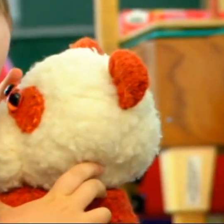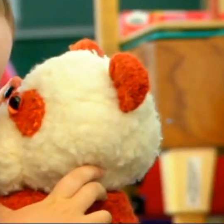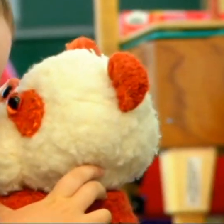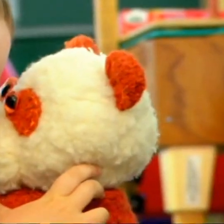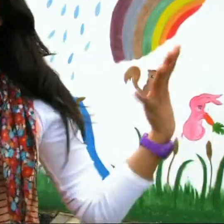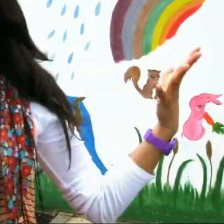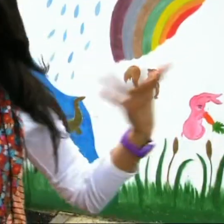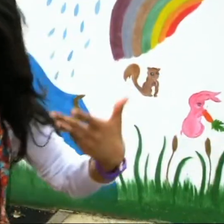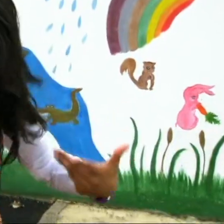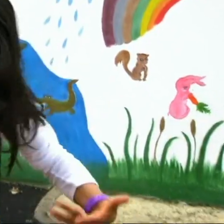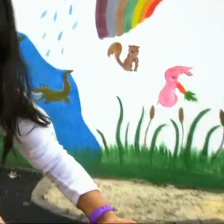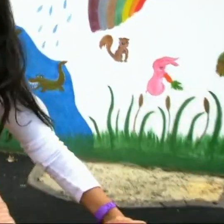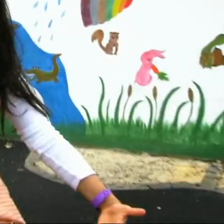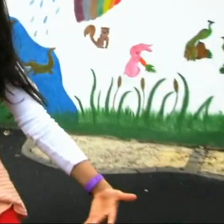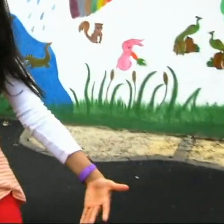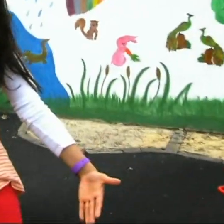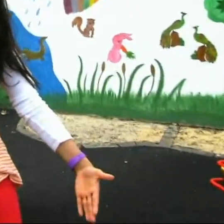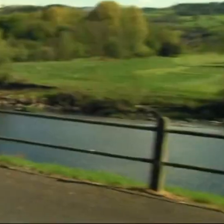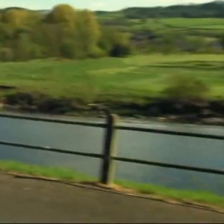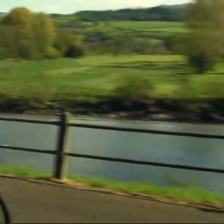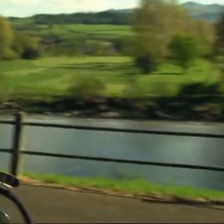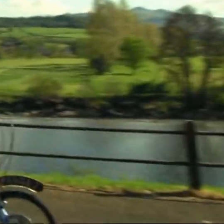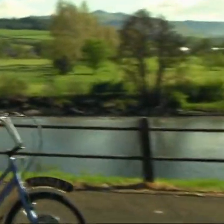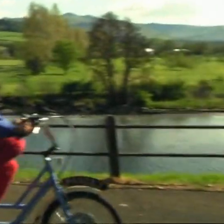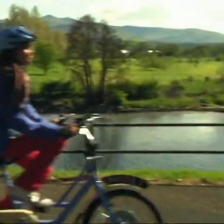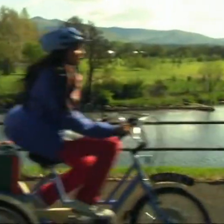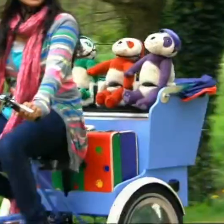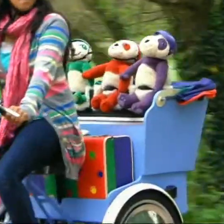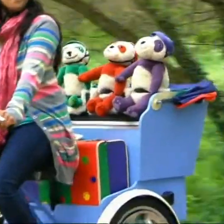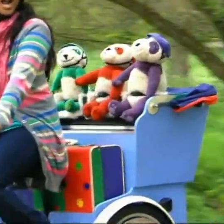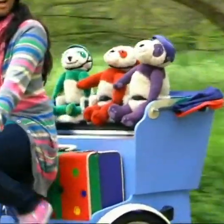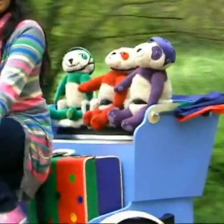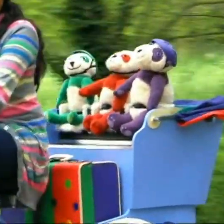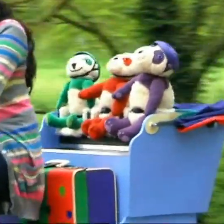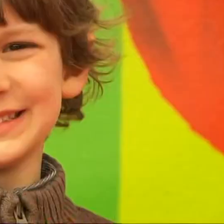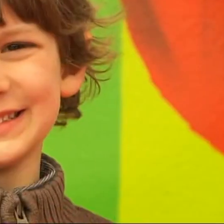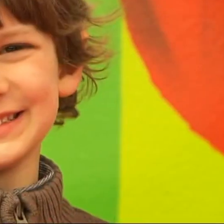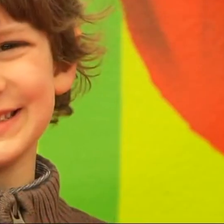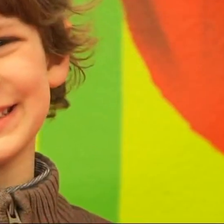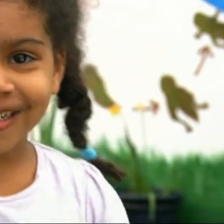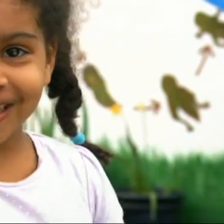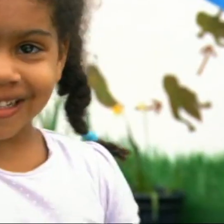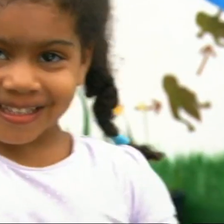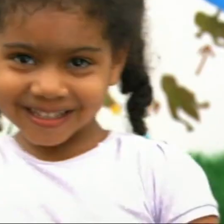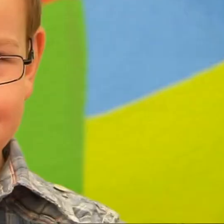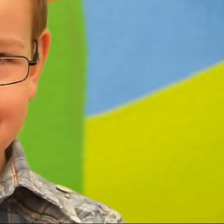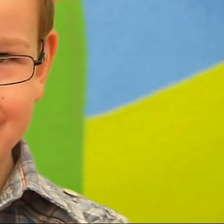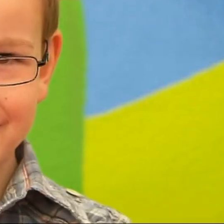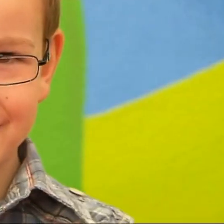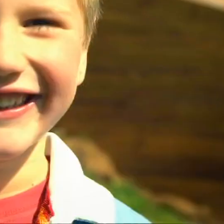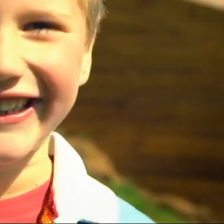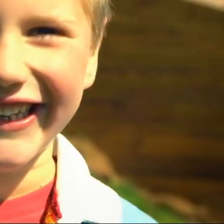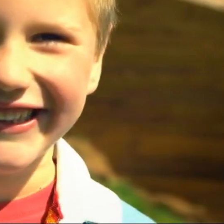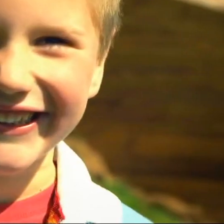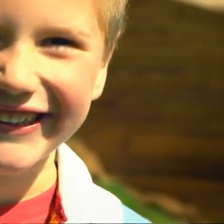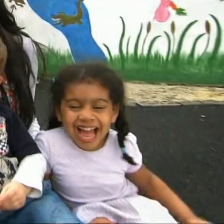at all the brightly coloured clothes Street after street, mile after mile Look at all the different faces with the